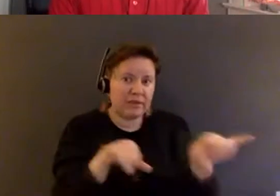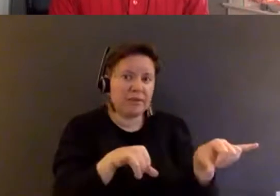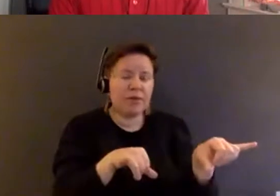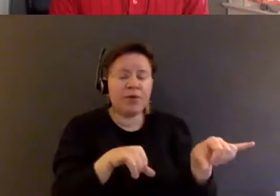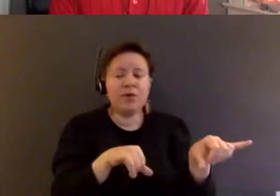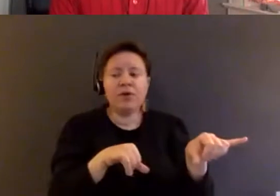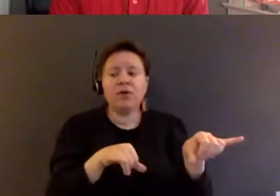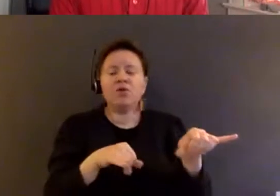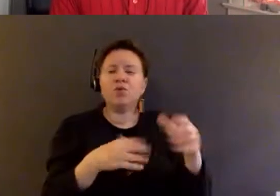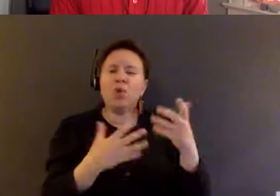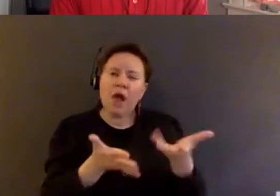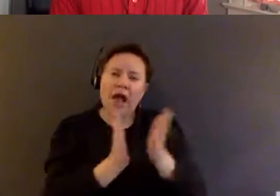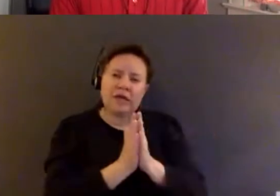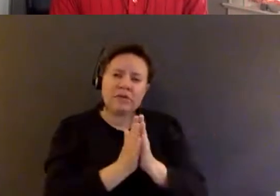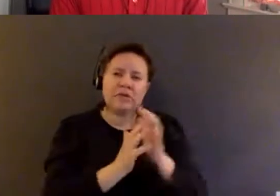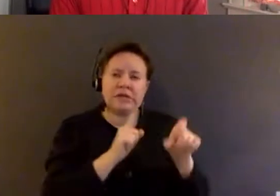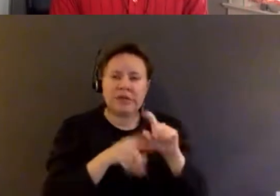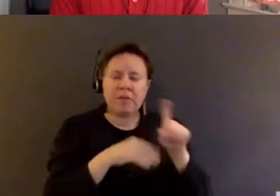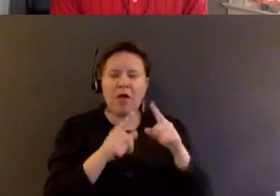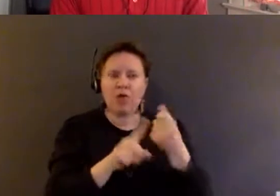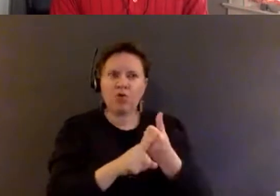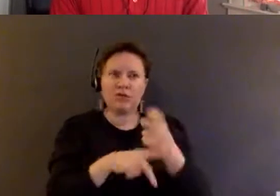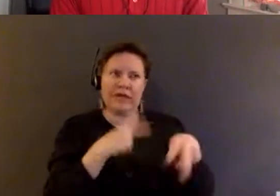um, those, those, those movements.